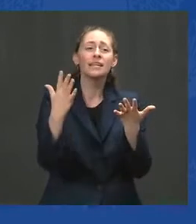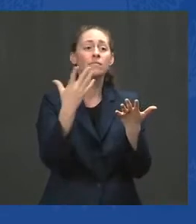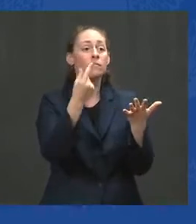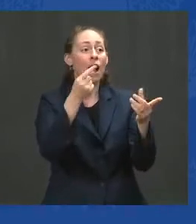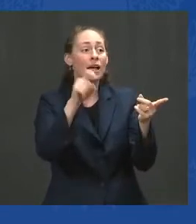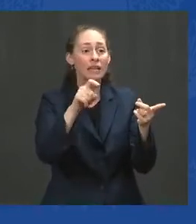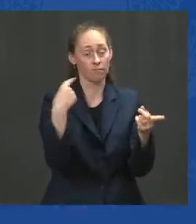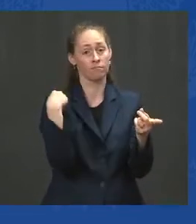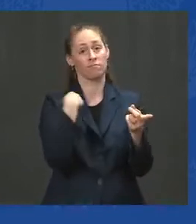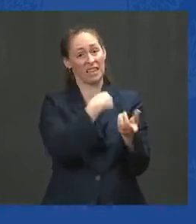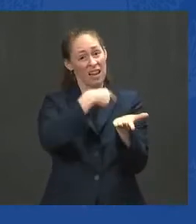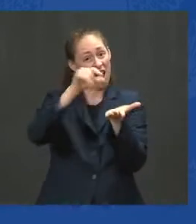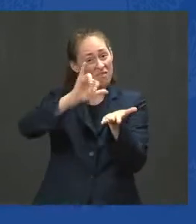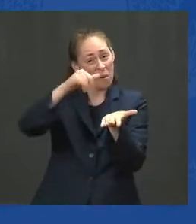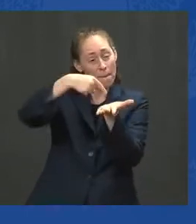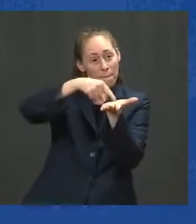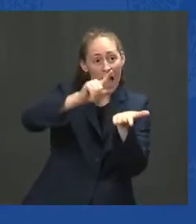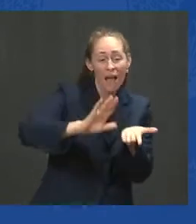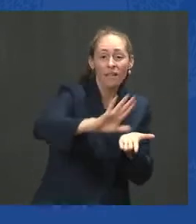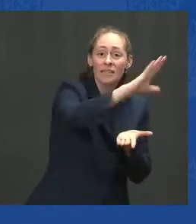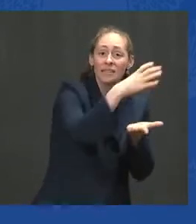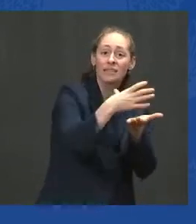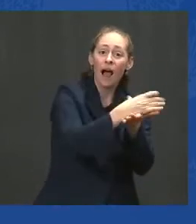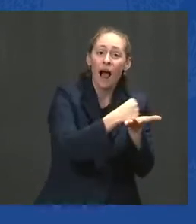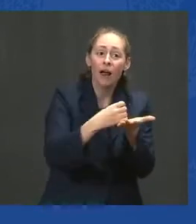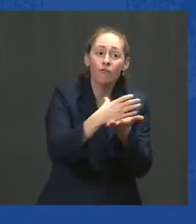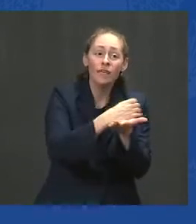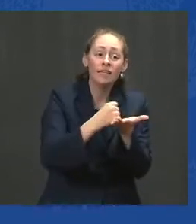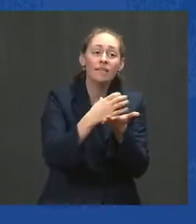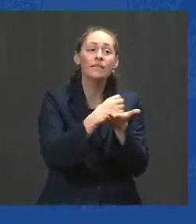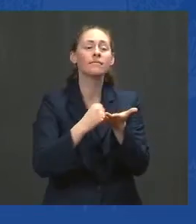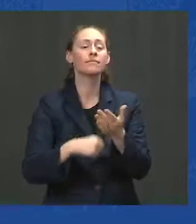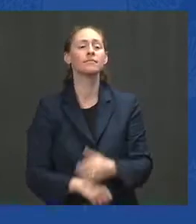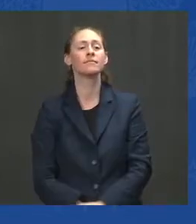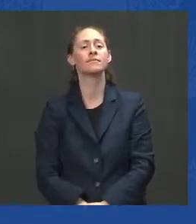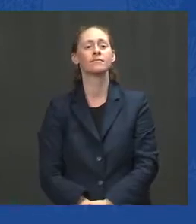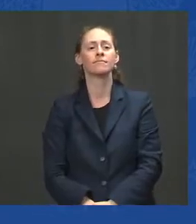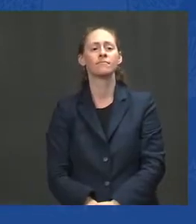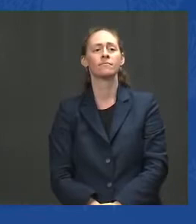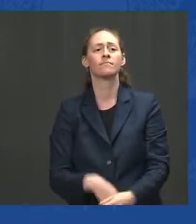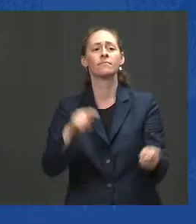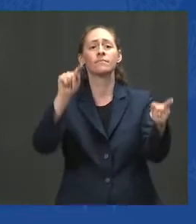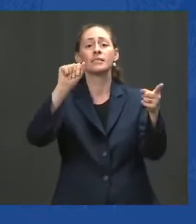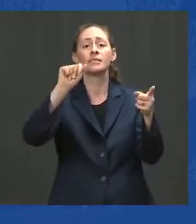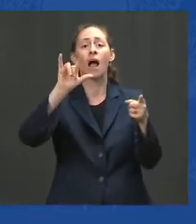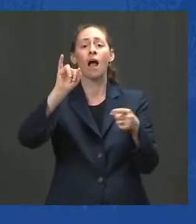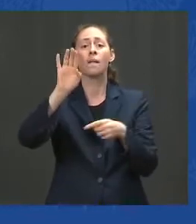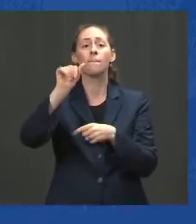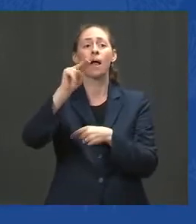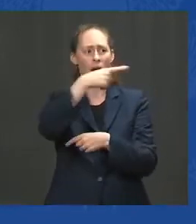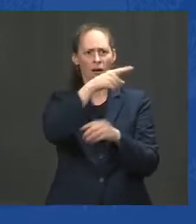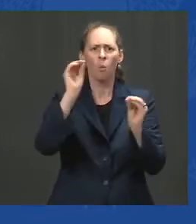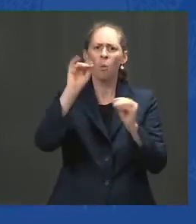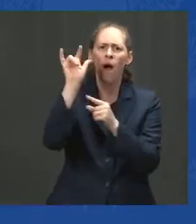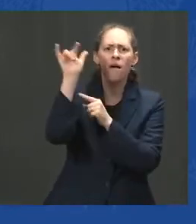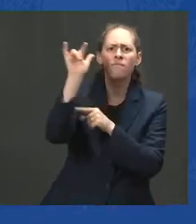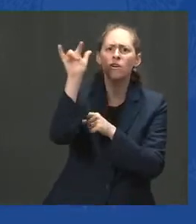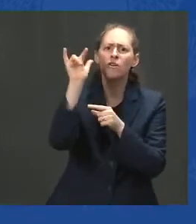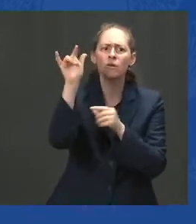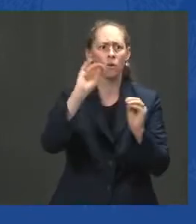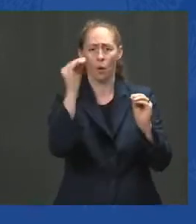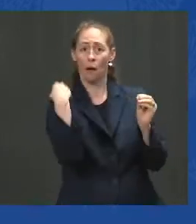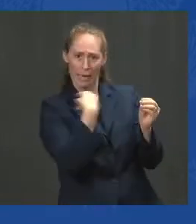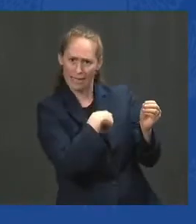force. Something the Taliban doesn't have. Taliban does not have an air force. We provided close air support.